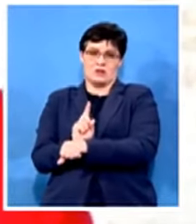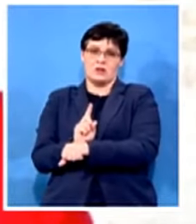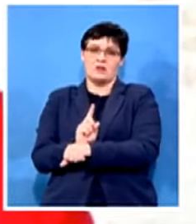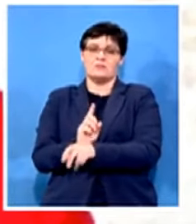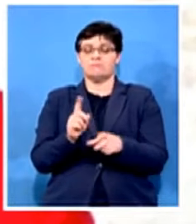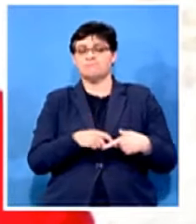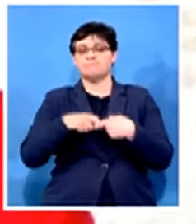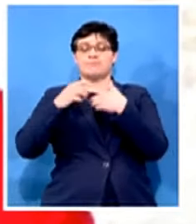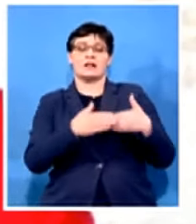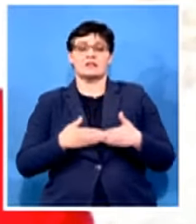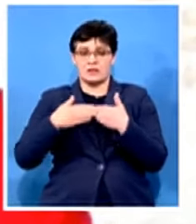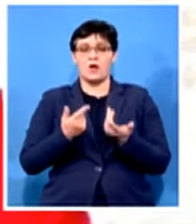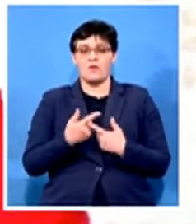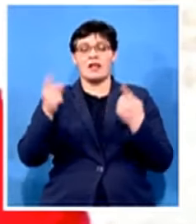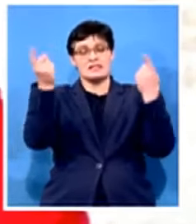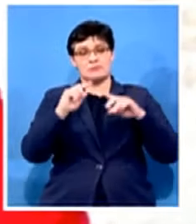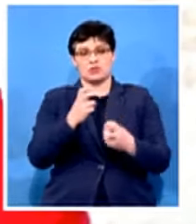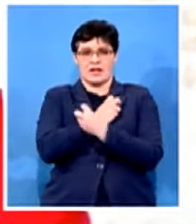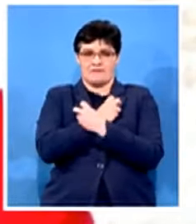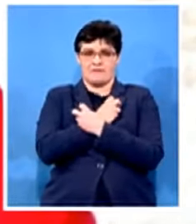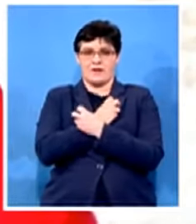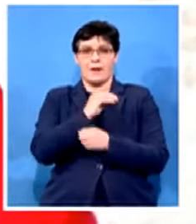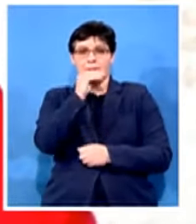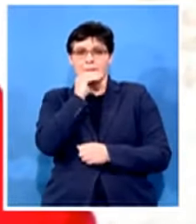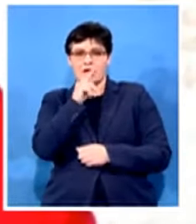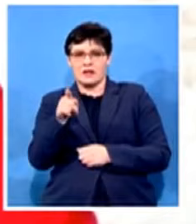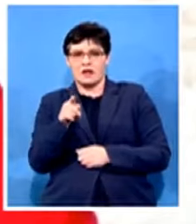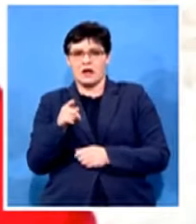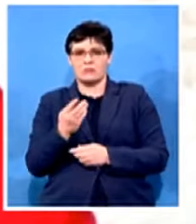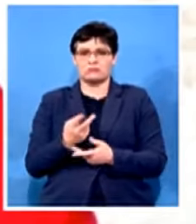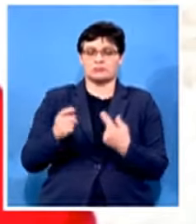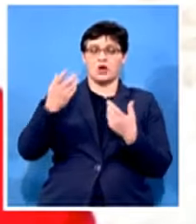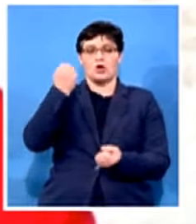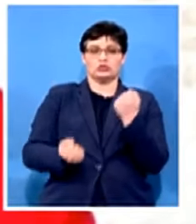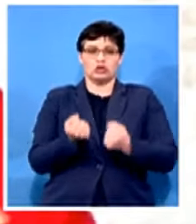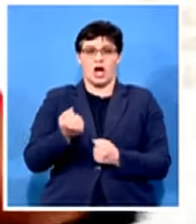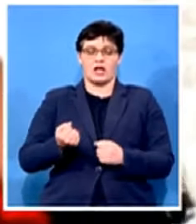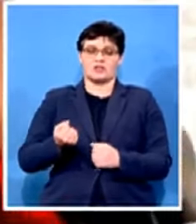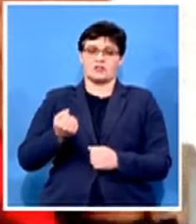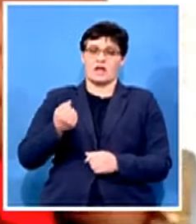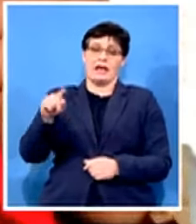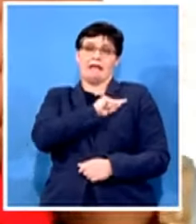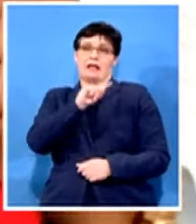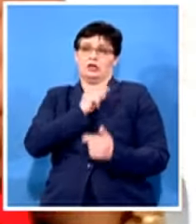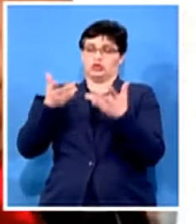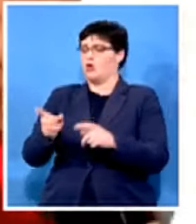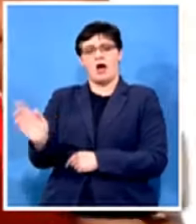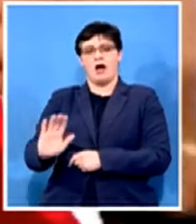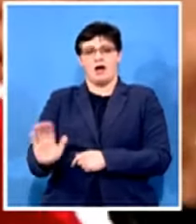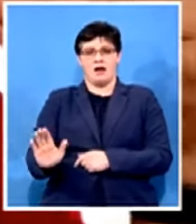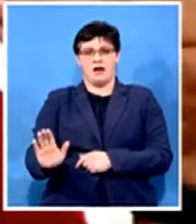does not constitute a sanction or a judgment we are not saying he's guilty but we are saying that for that siu